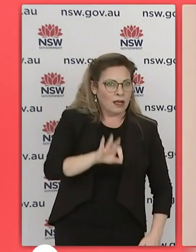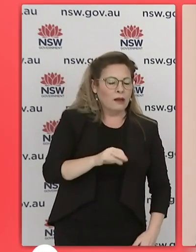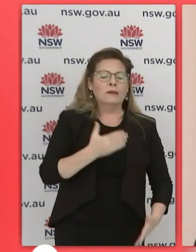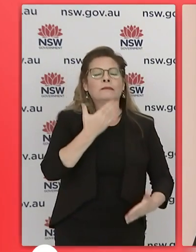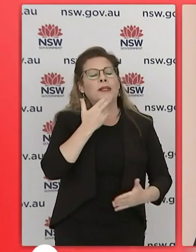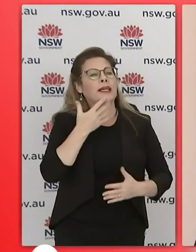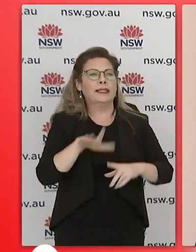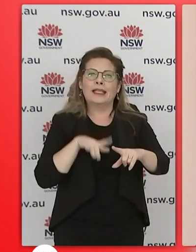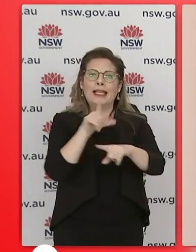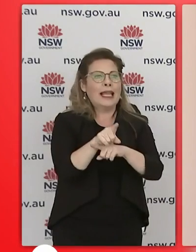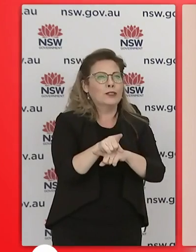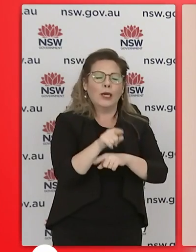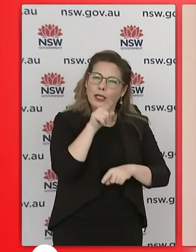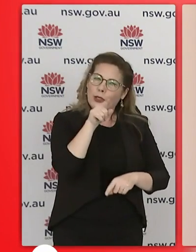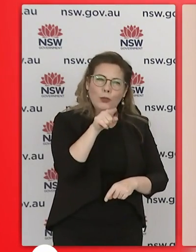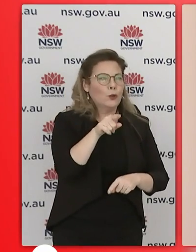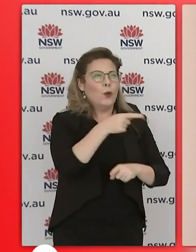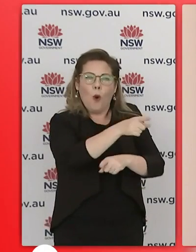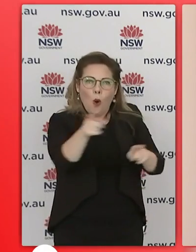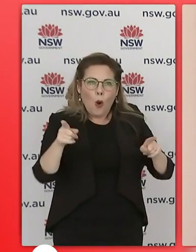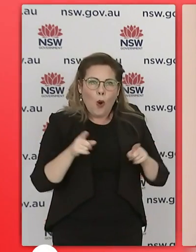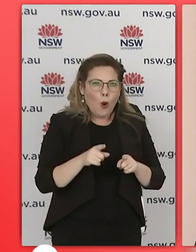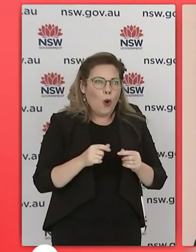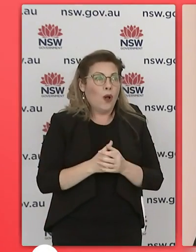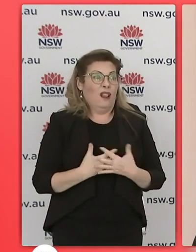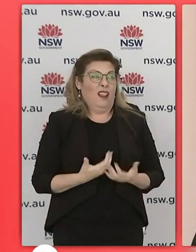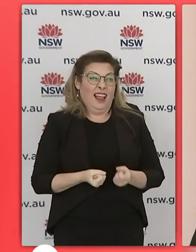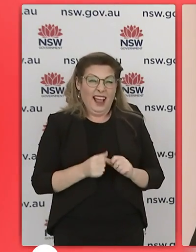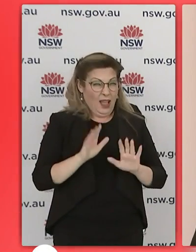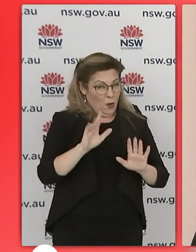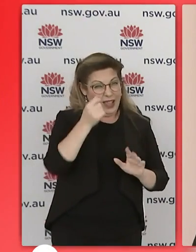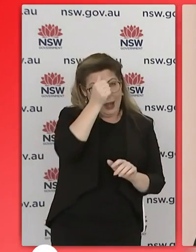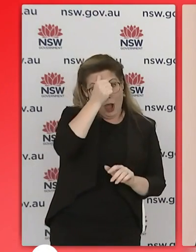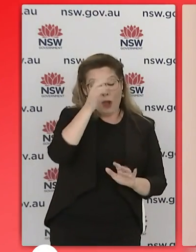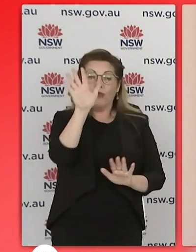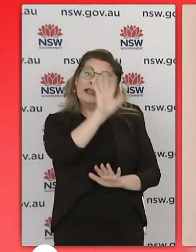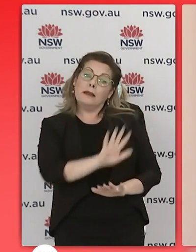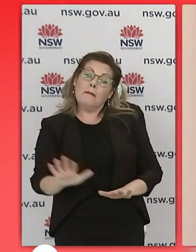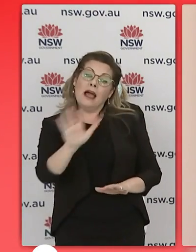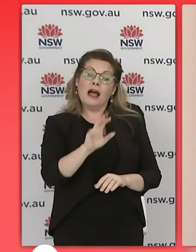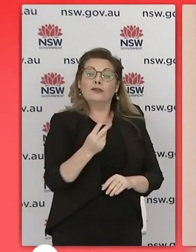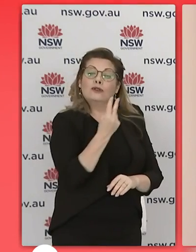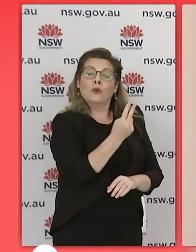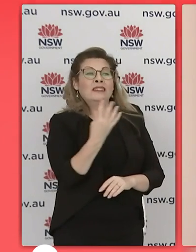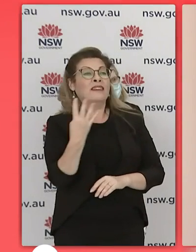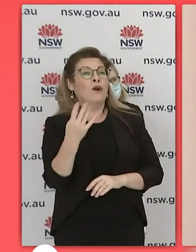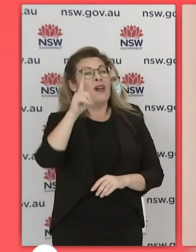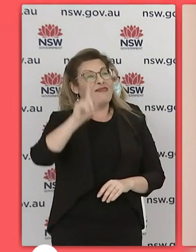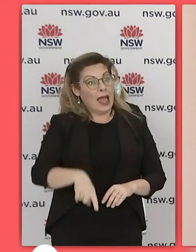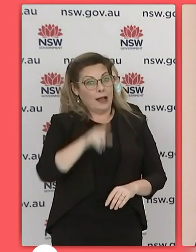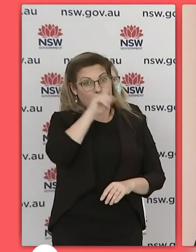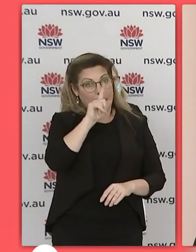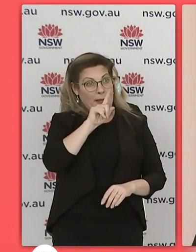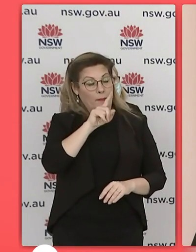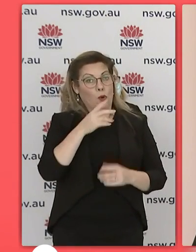gold next week uh we have about 24 000 of you who can get along to the kudos bank